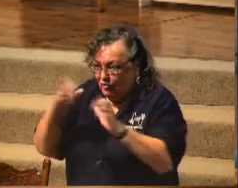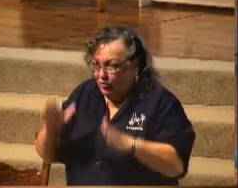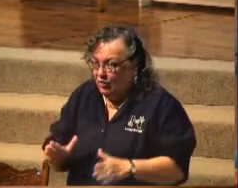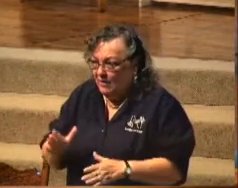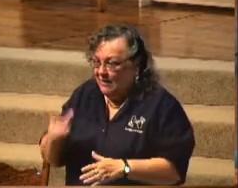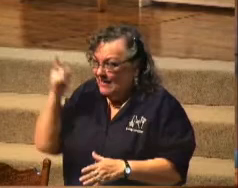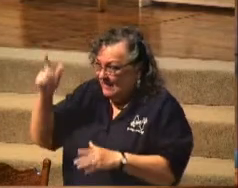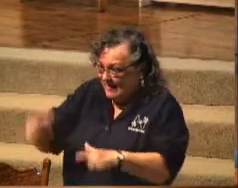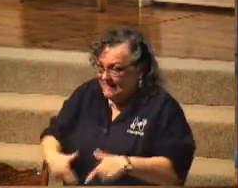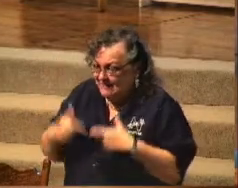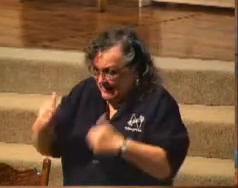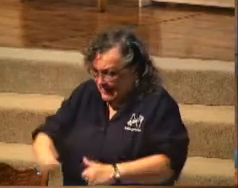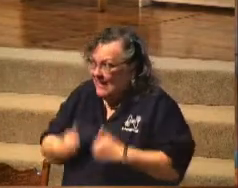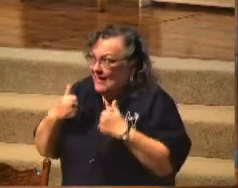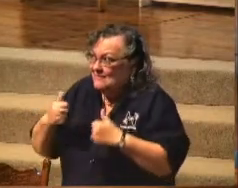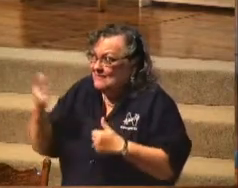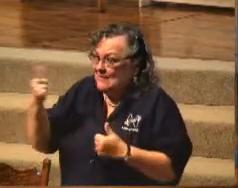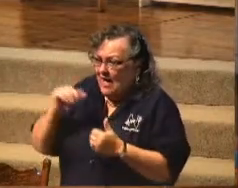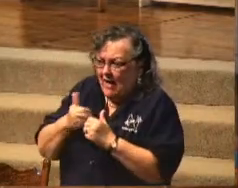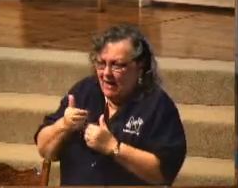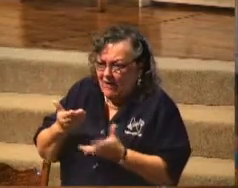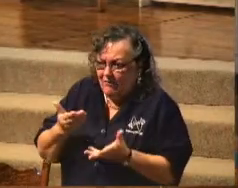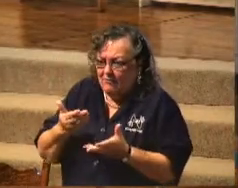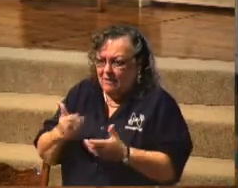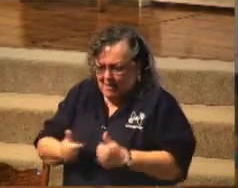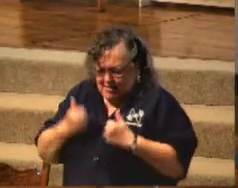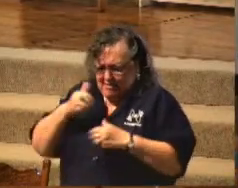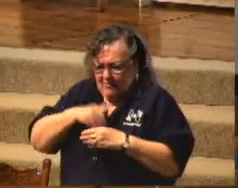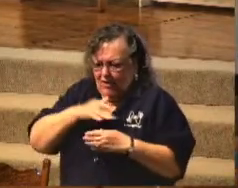how I know he lives? He lives within my heart. I mean, he preached.